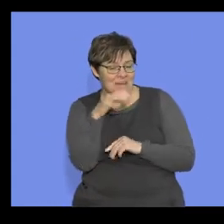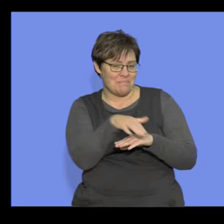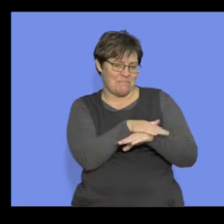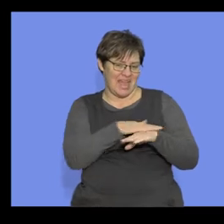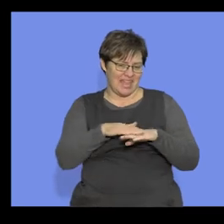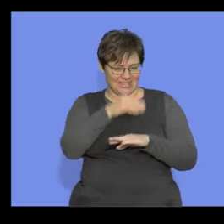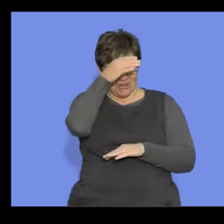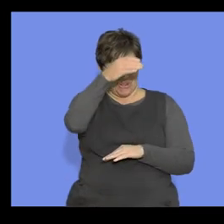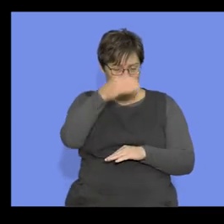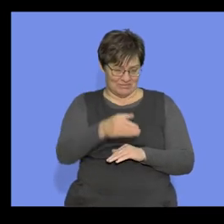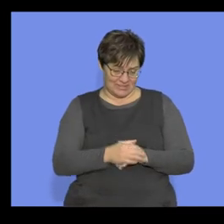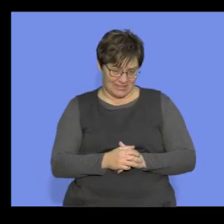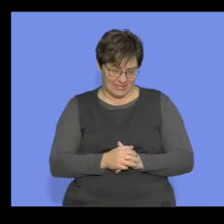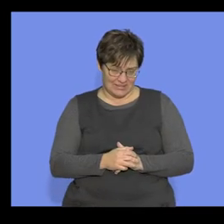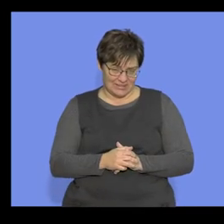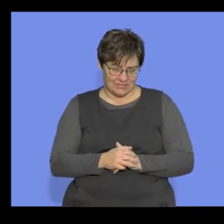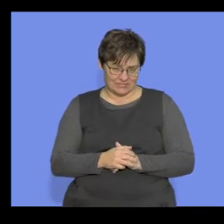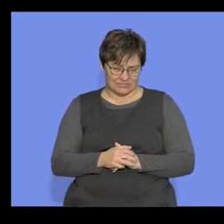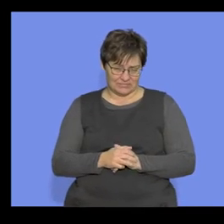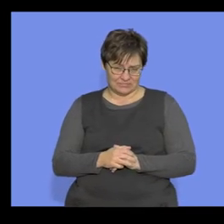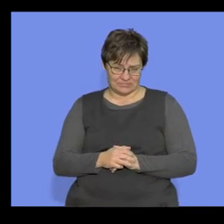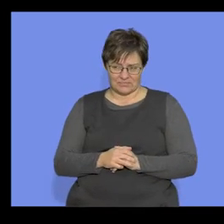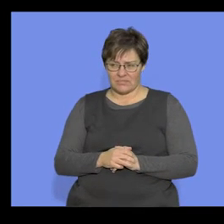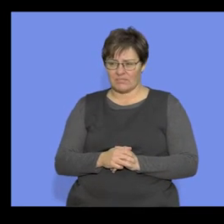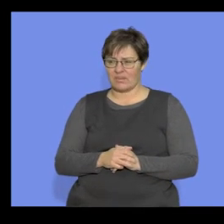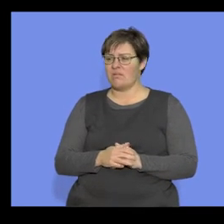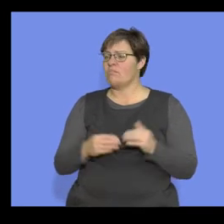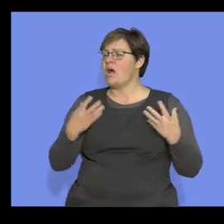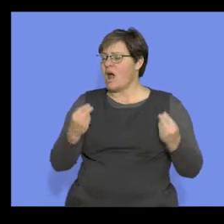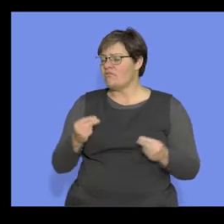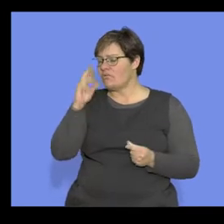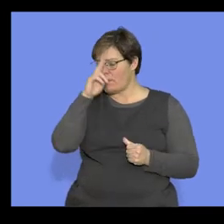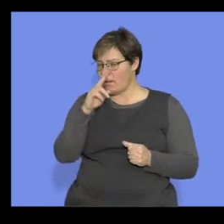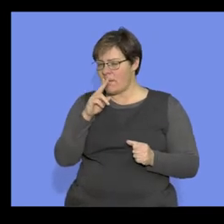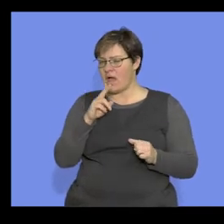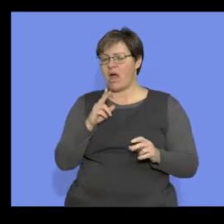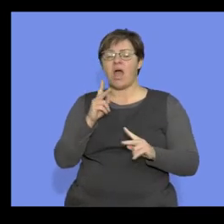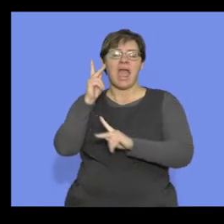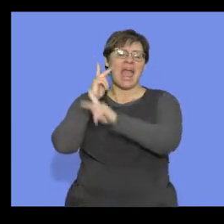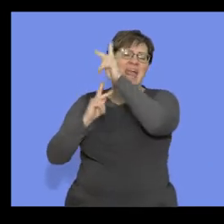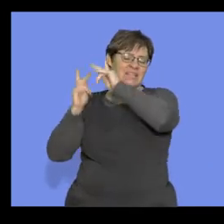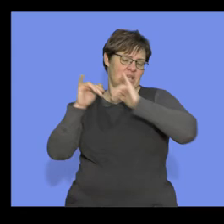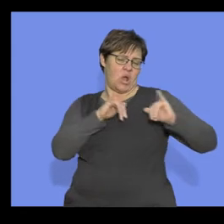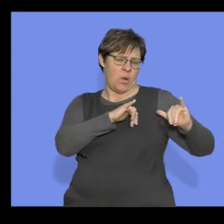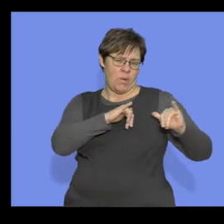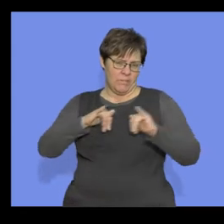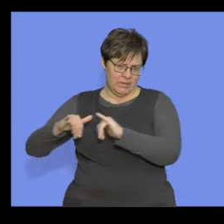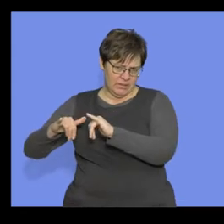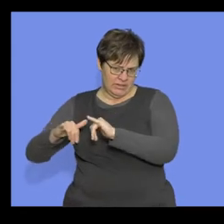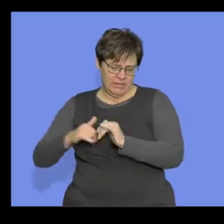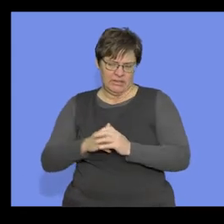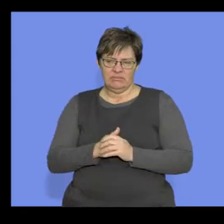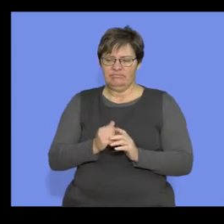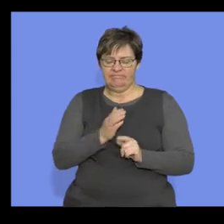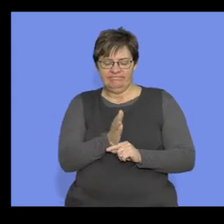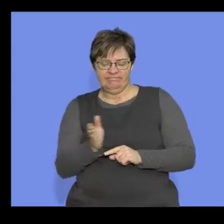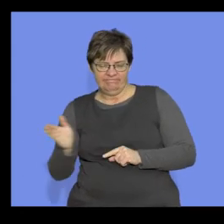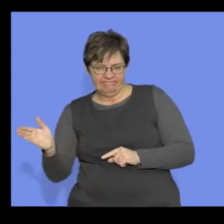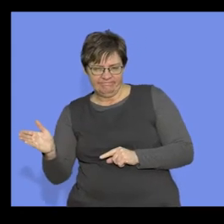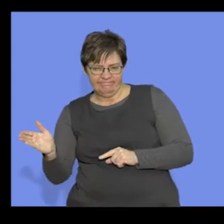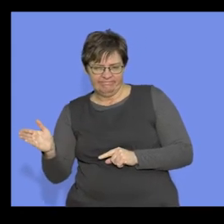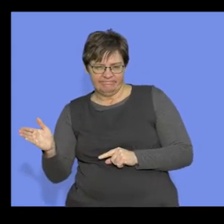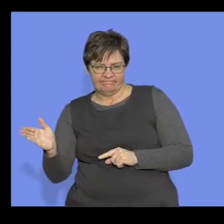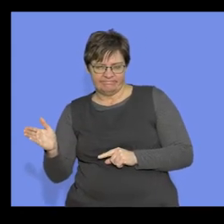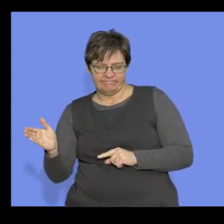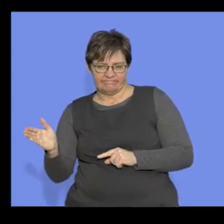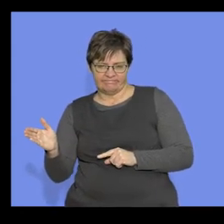the basic concepts. So what we have here is we have, remember, our common ancestors. These guys are always